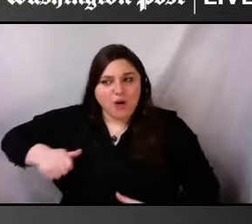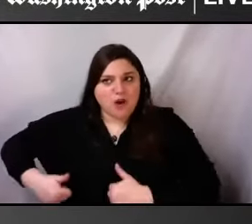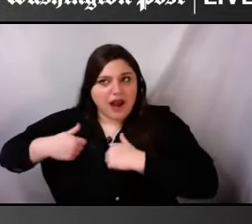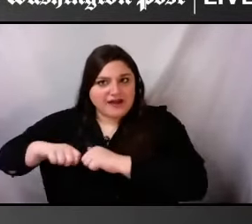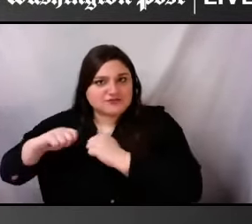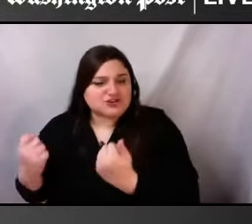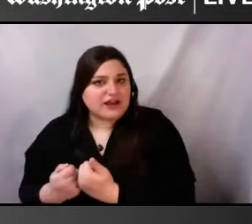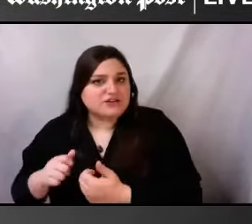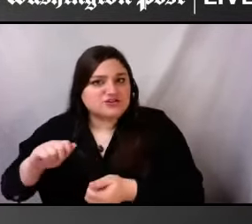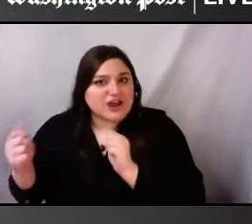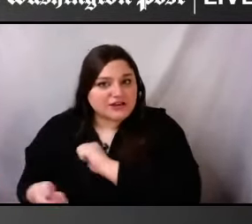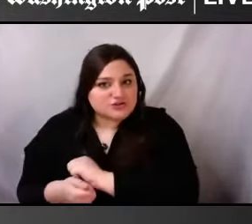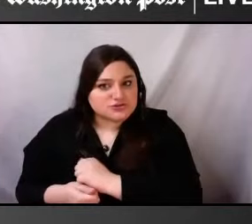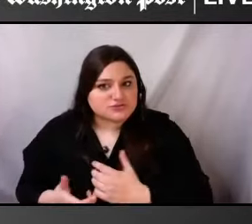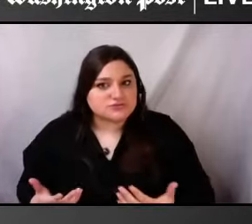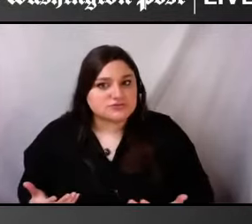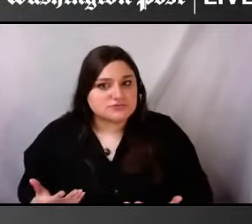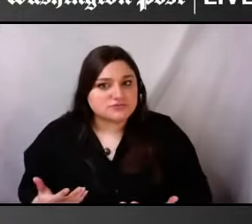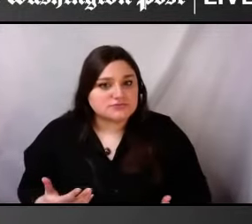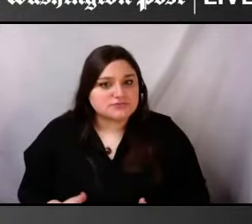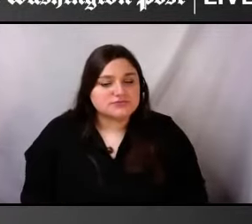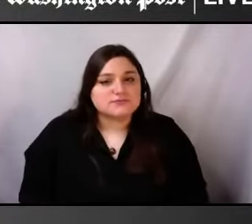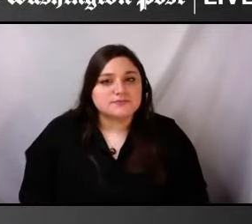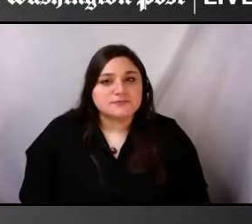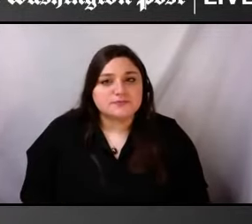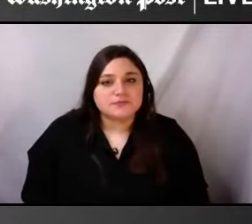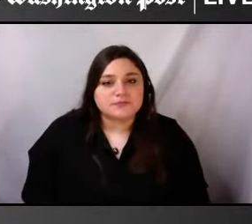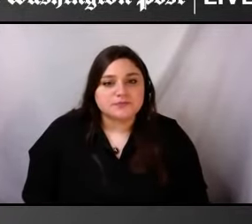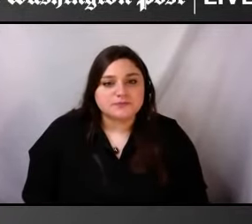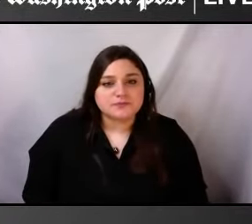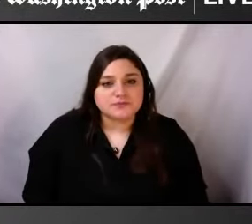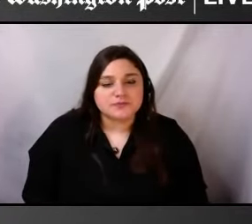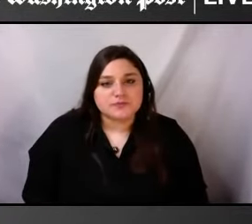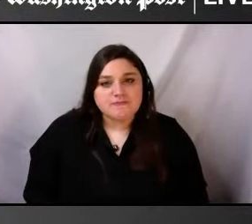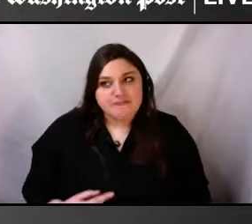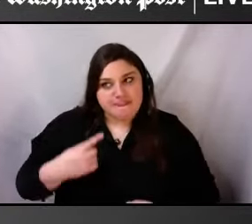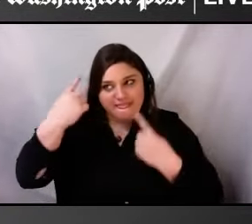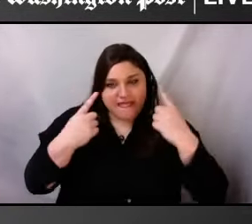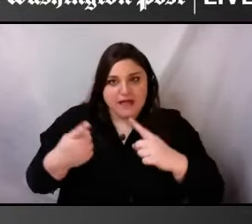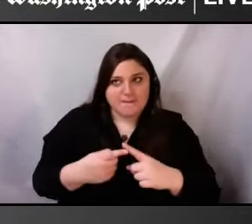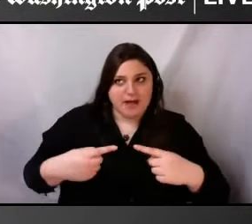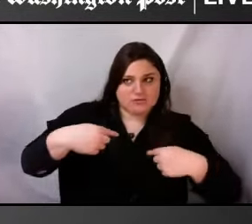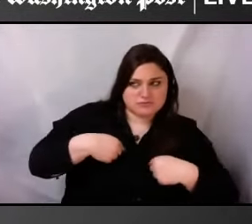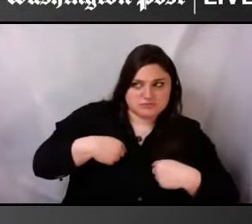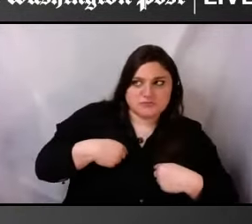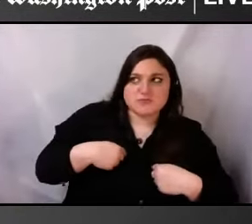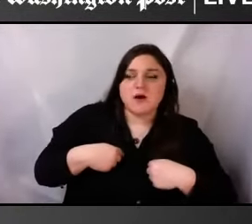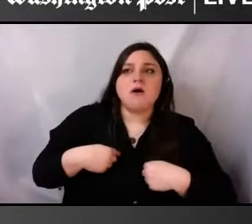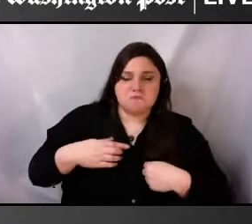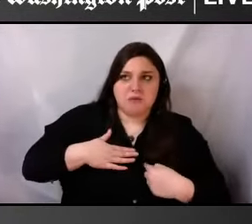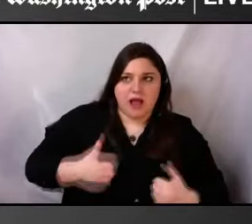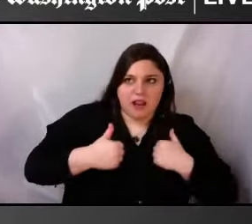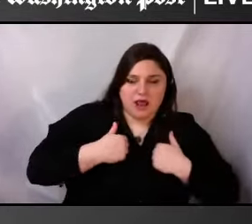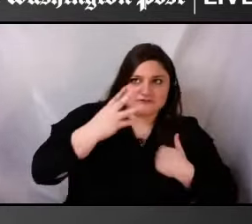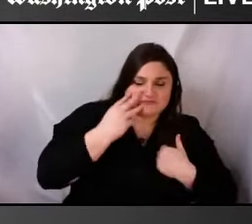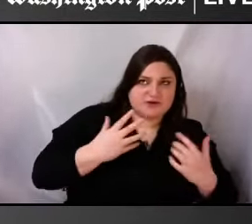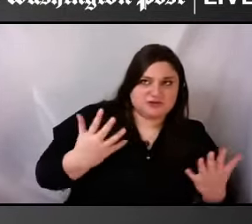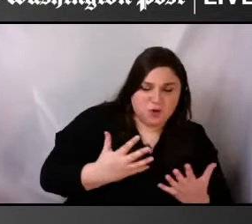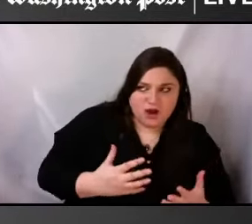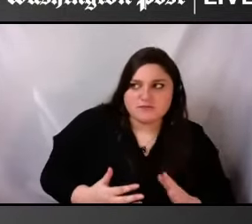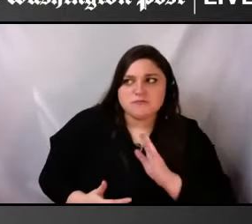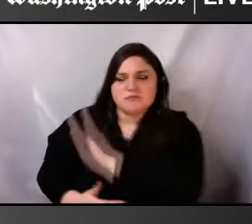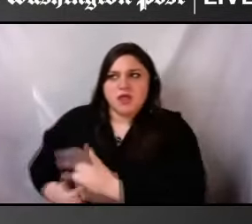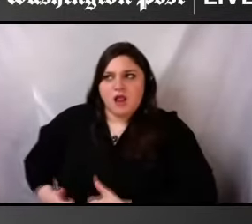And, you know, who is completely not being taken into consideration as far as conversations